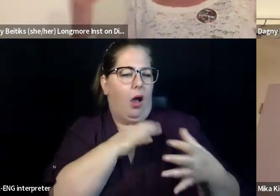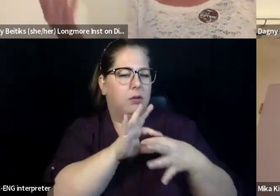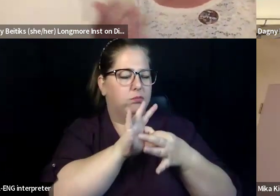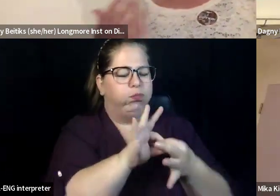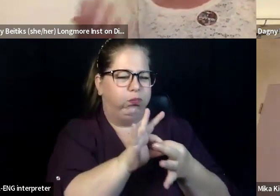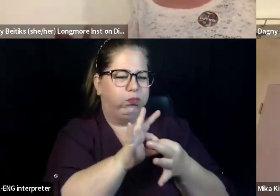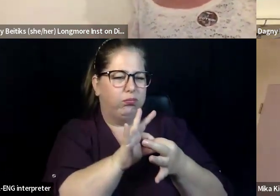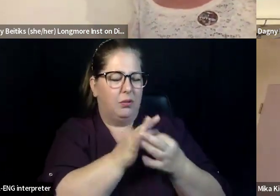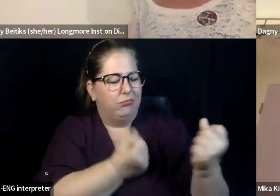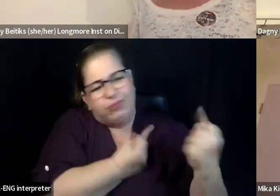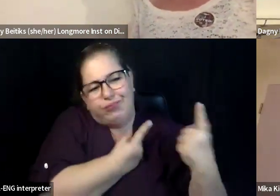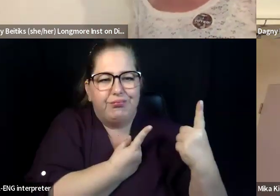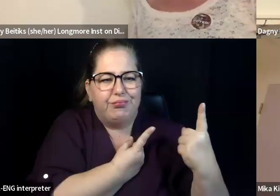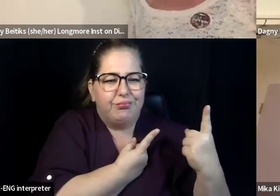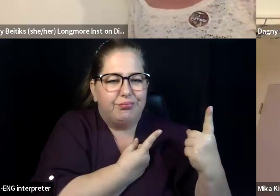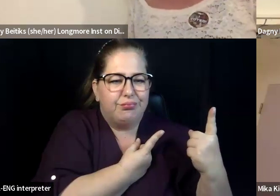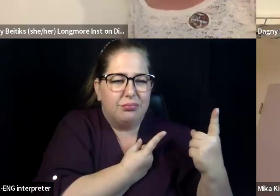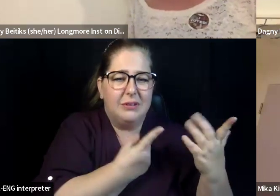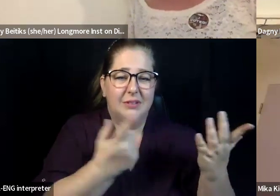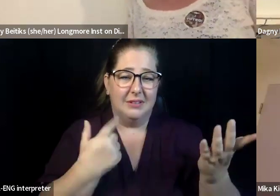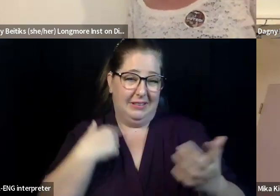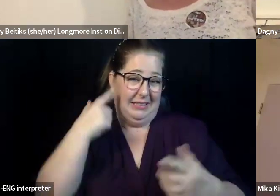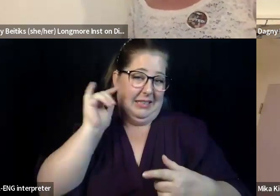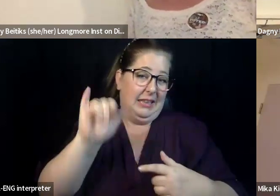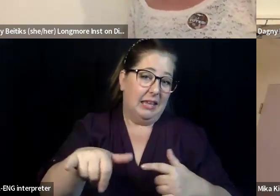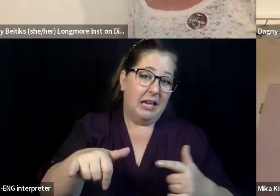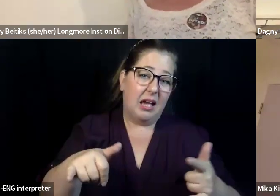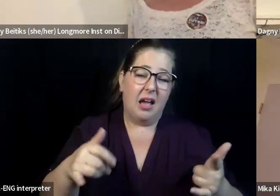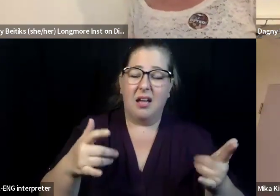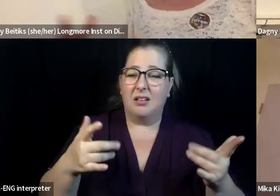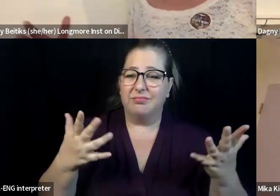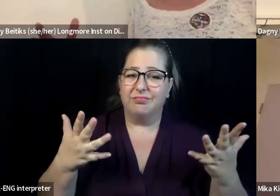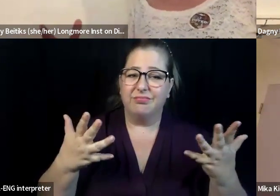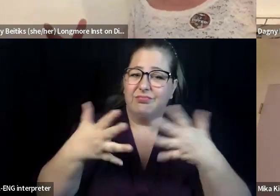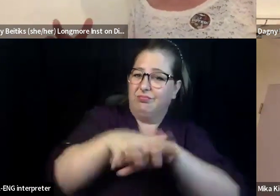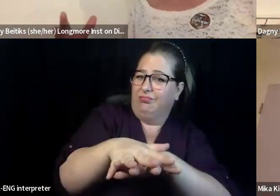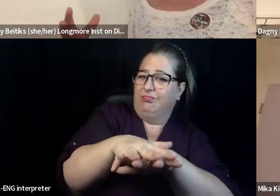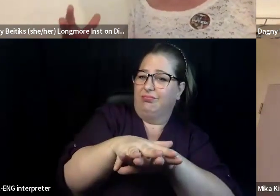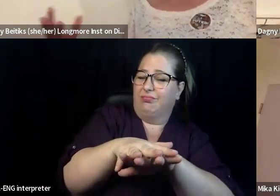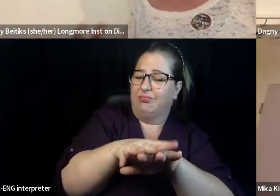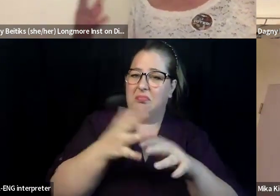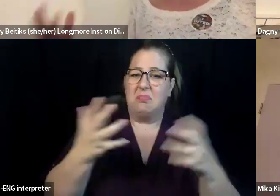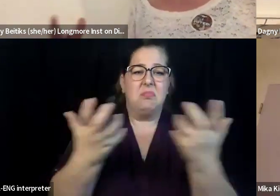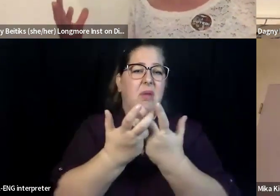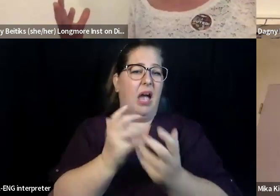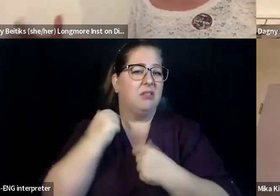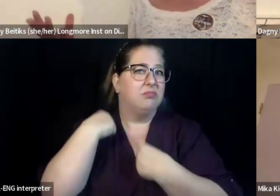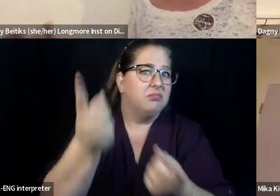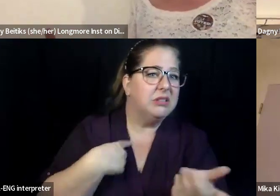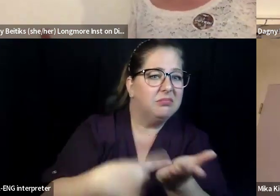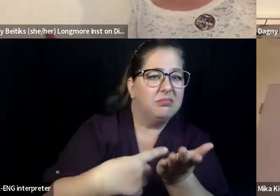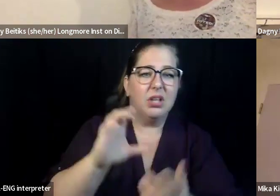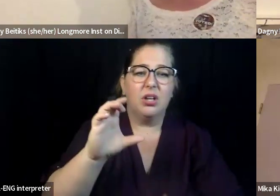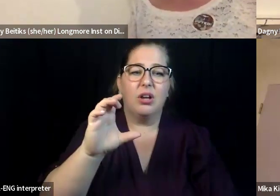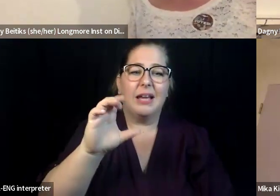structured and somebody facilitating it, but just like that, that's the goal of like this being a space that you're hopefully entering a